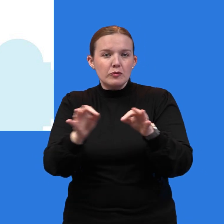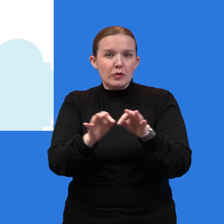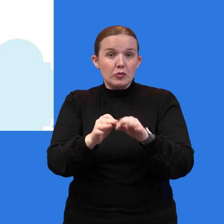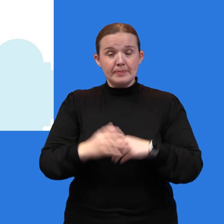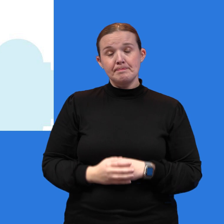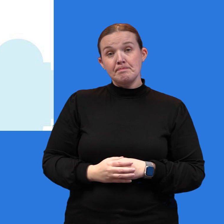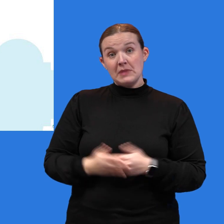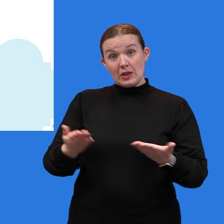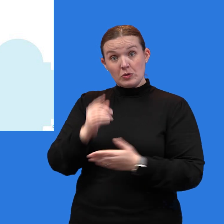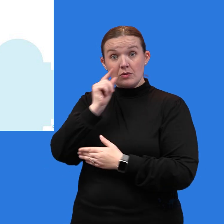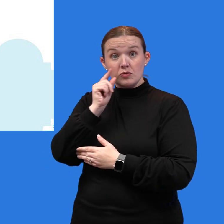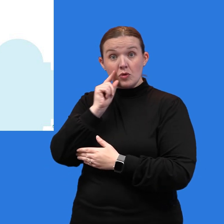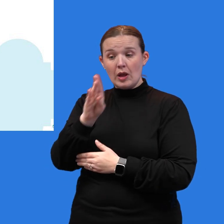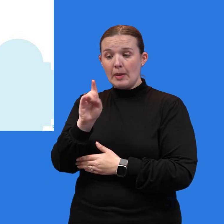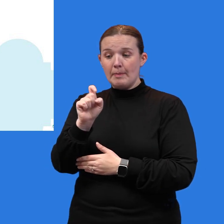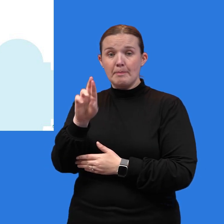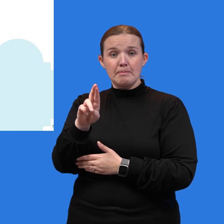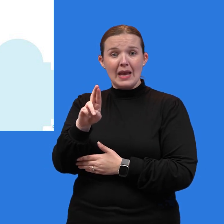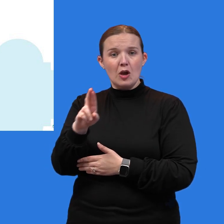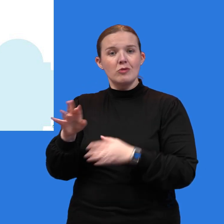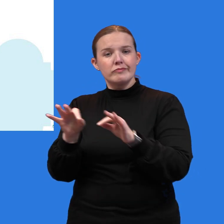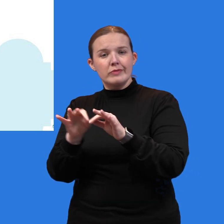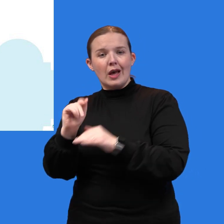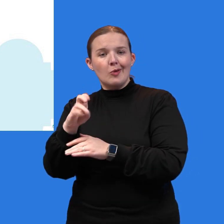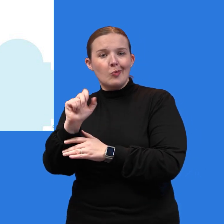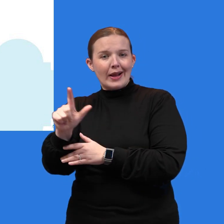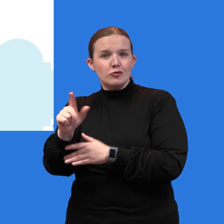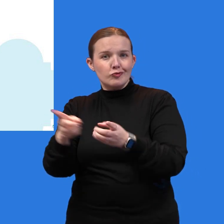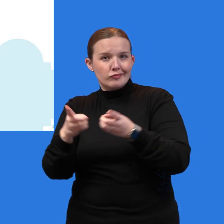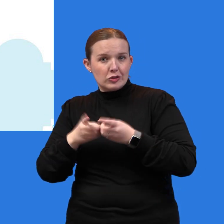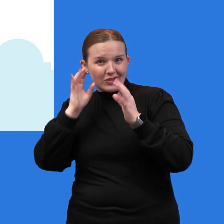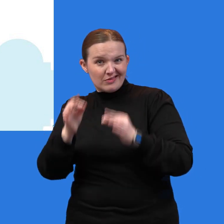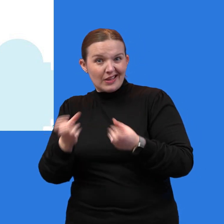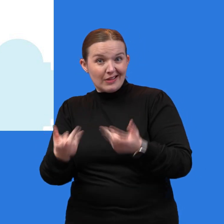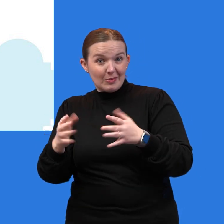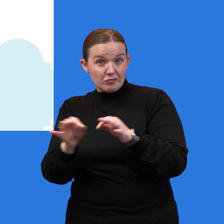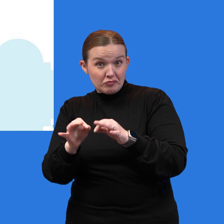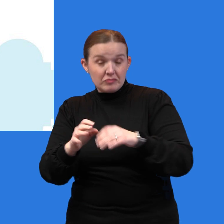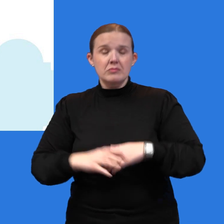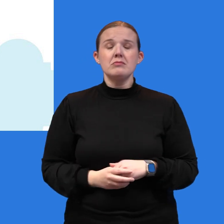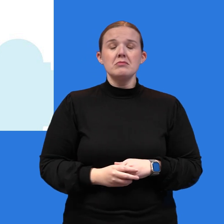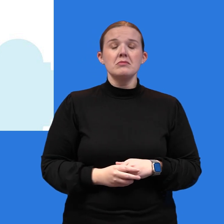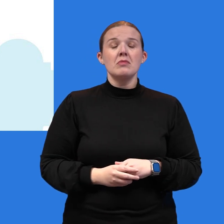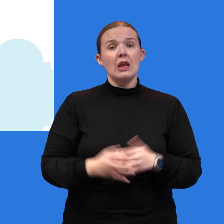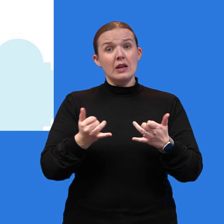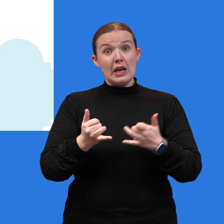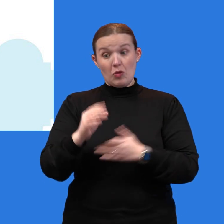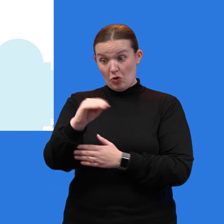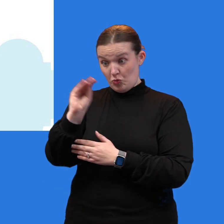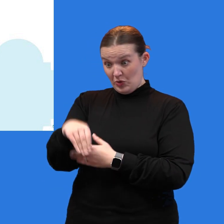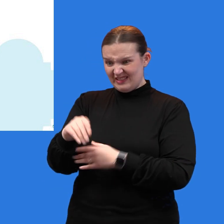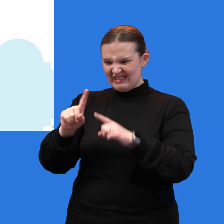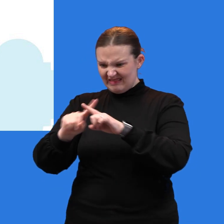properties are assessed by the bear appraisal district. And taxing units set the tax rates. In theory, as